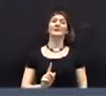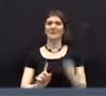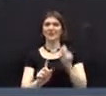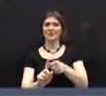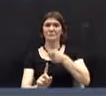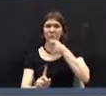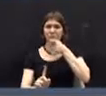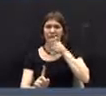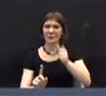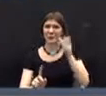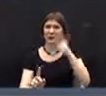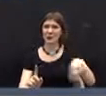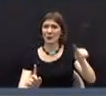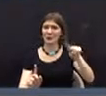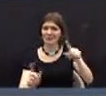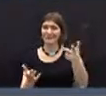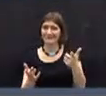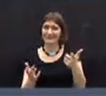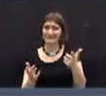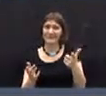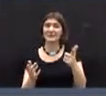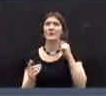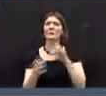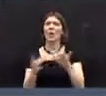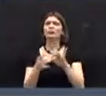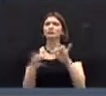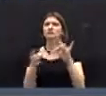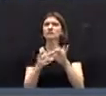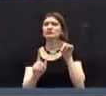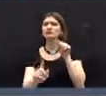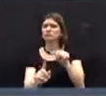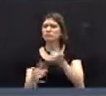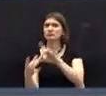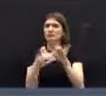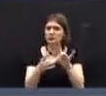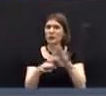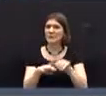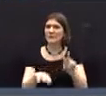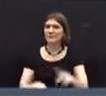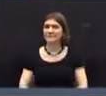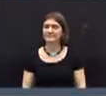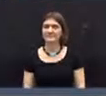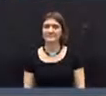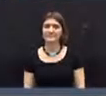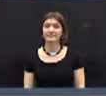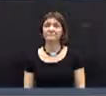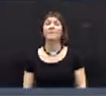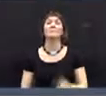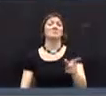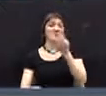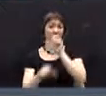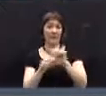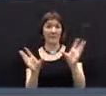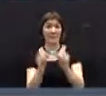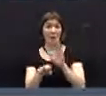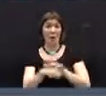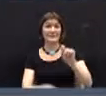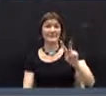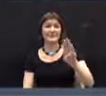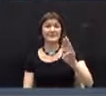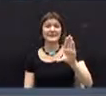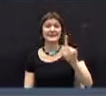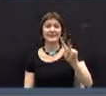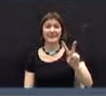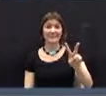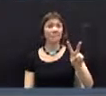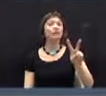viewers at home can hear your questions and your comments. This meeting is being televised by Brattleboro